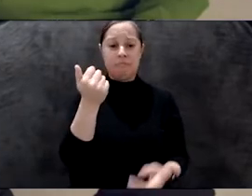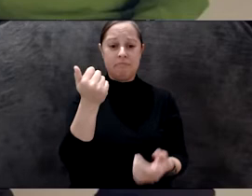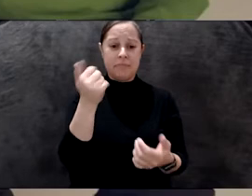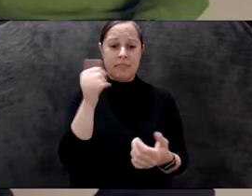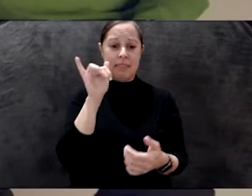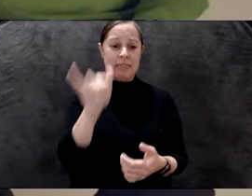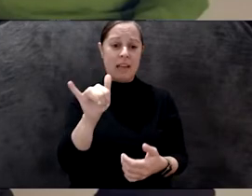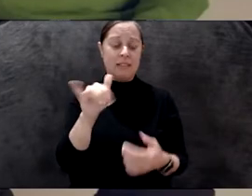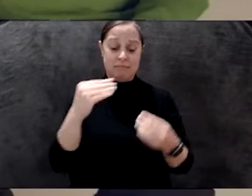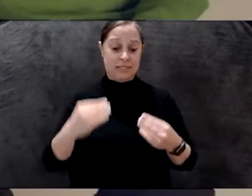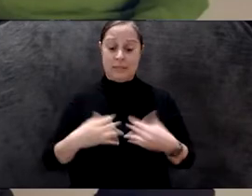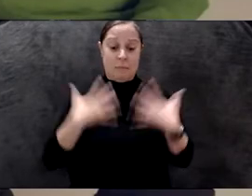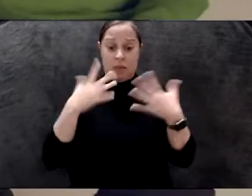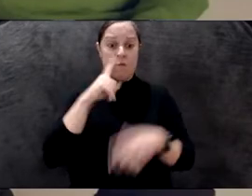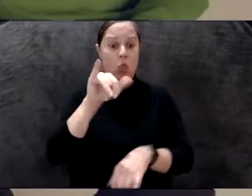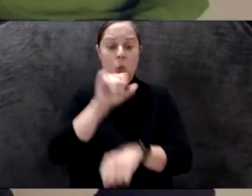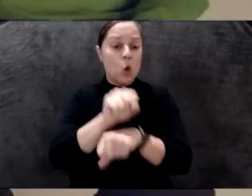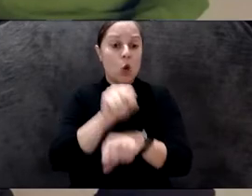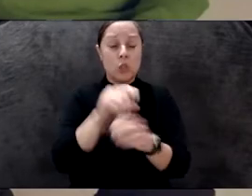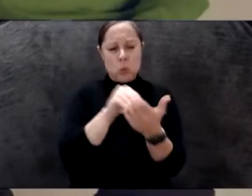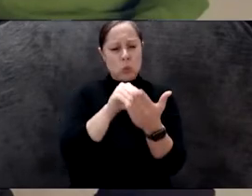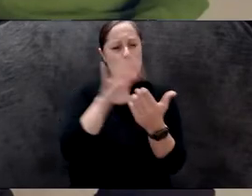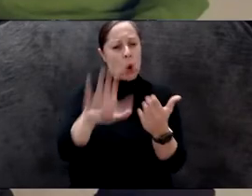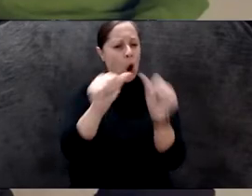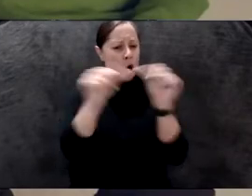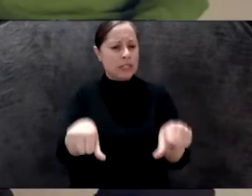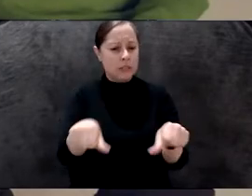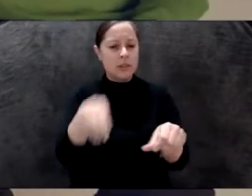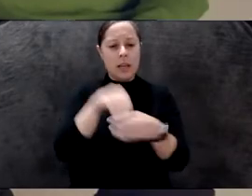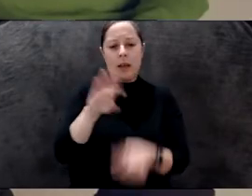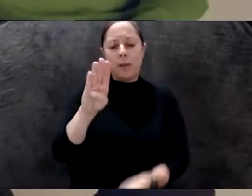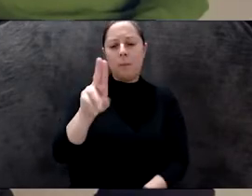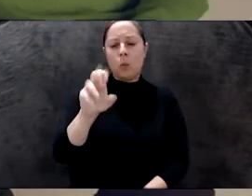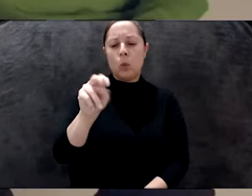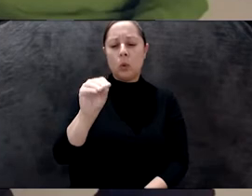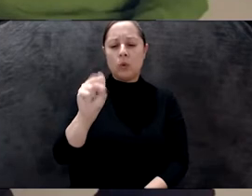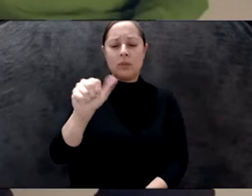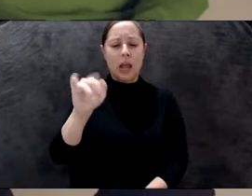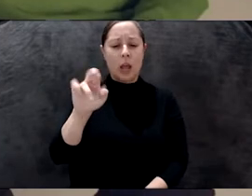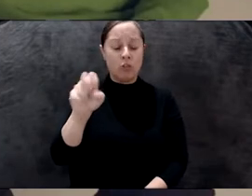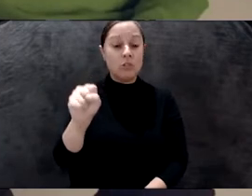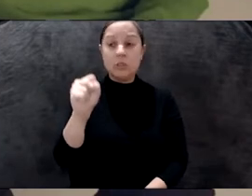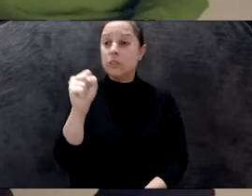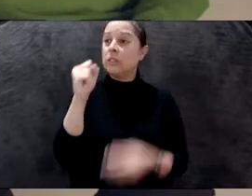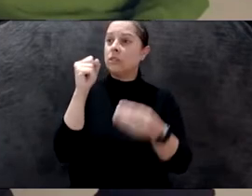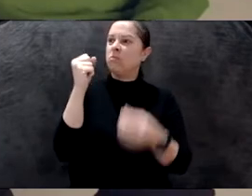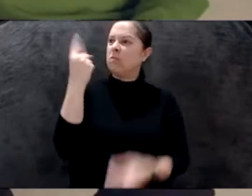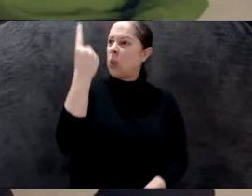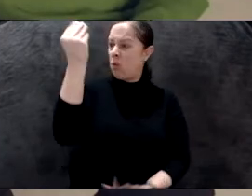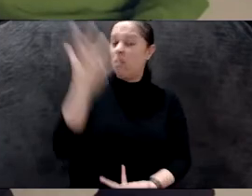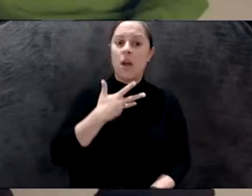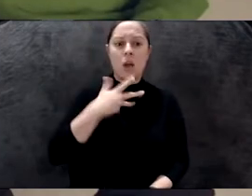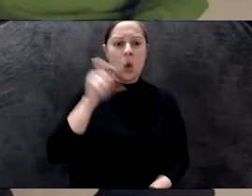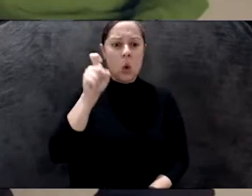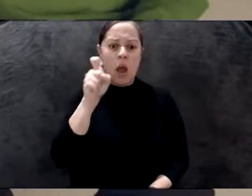work. And I remember it was a student of architecture at that time in Buenos Aires, and I remember that somebody said, have to meet Eula Kozice Church in